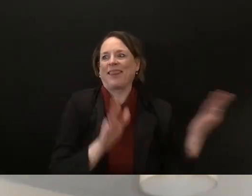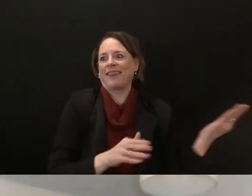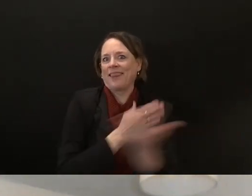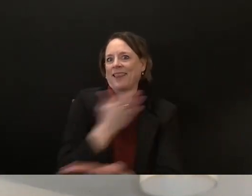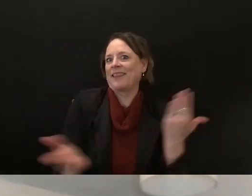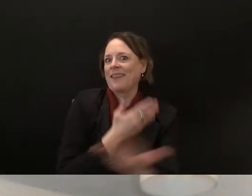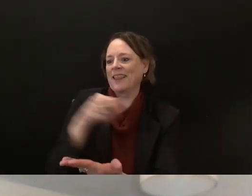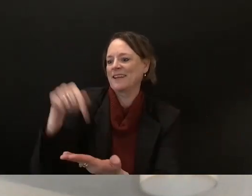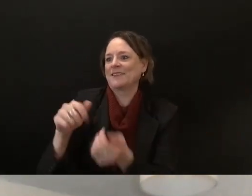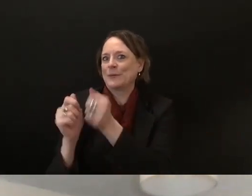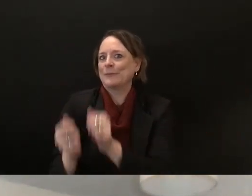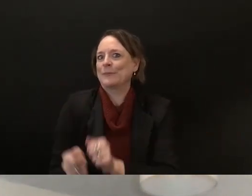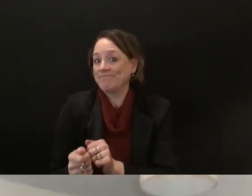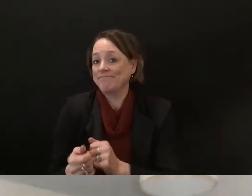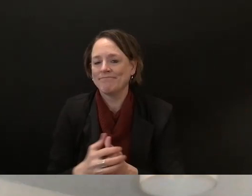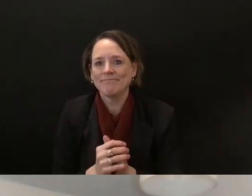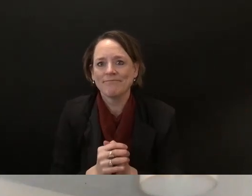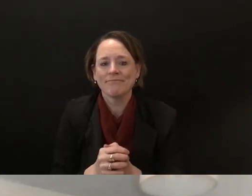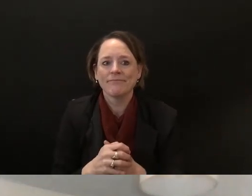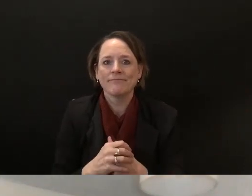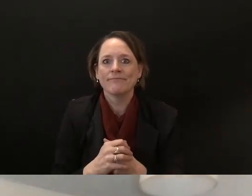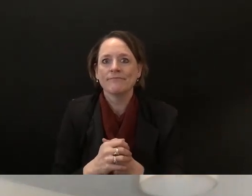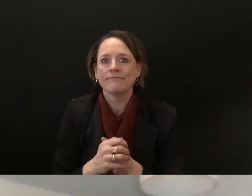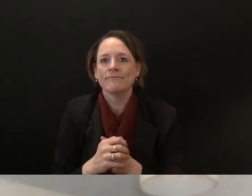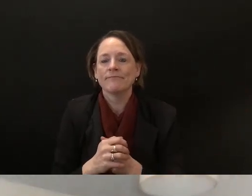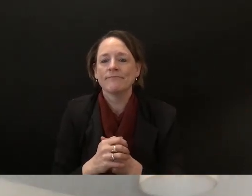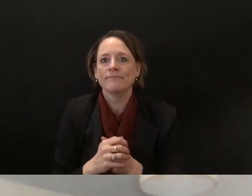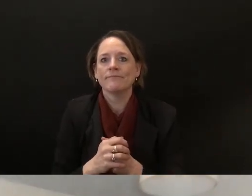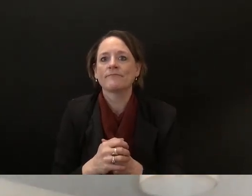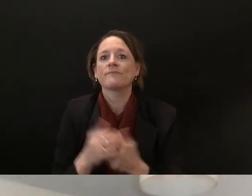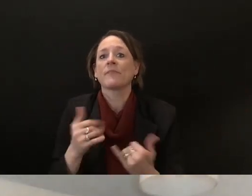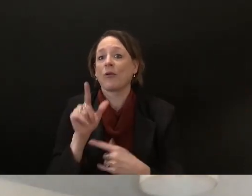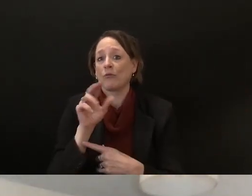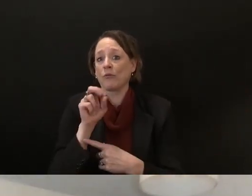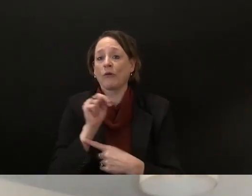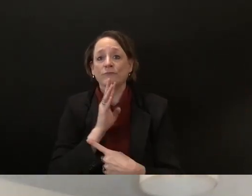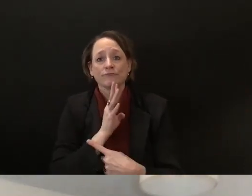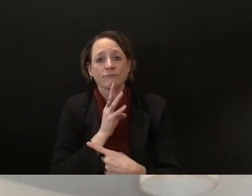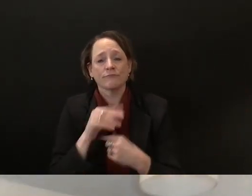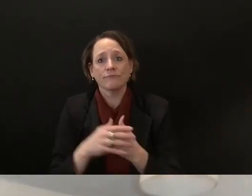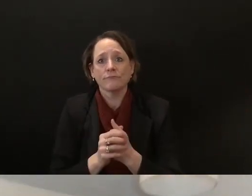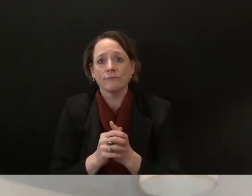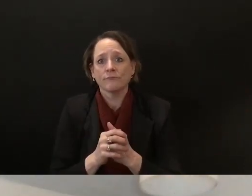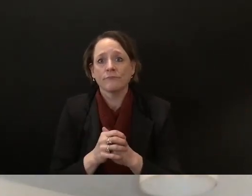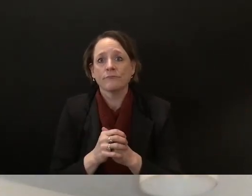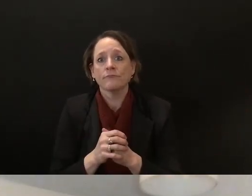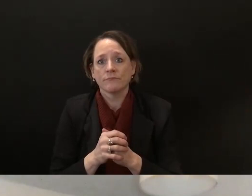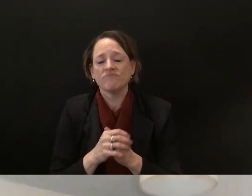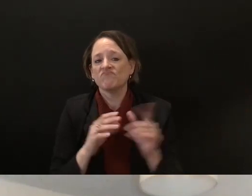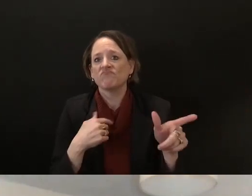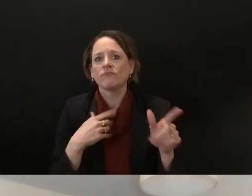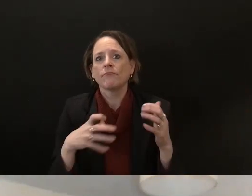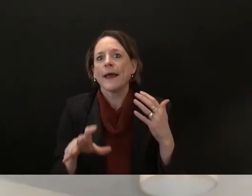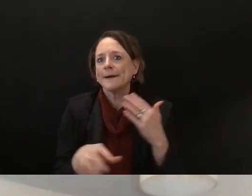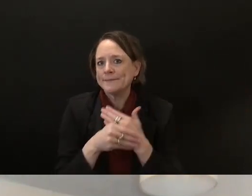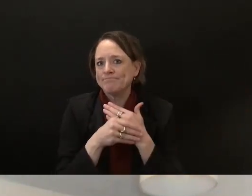right i mean just to add uh just to add to that um it's i think it's it is key